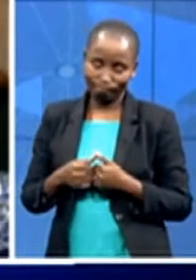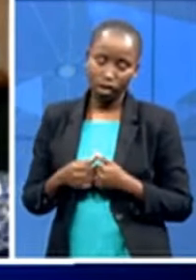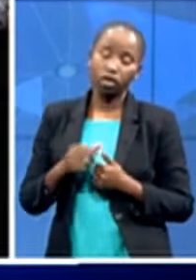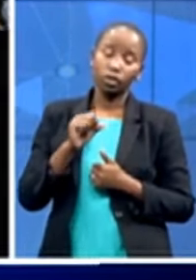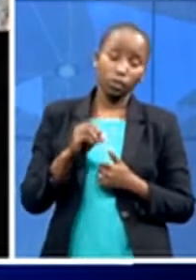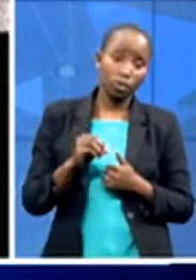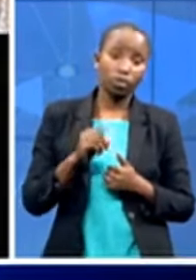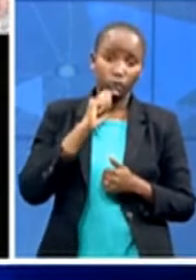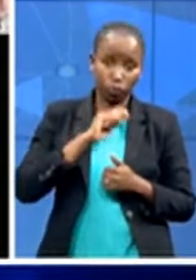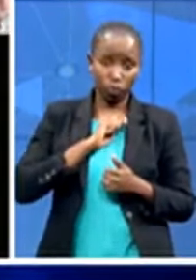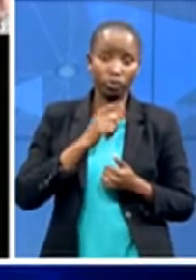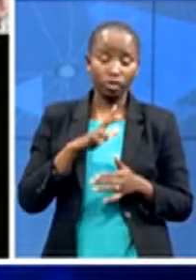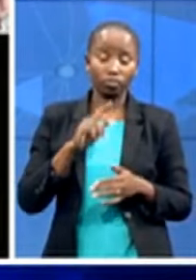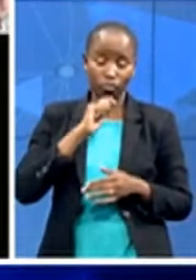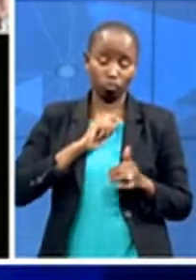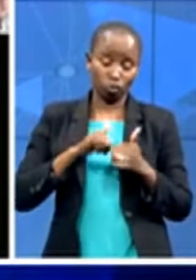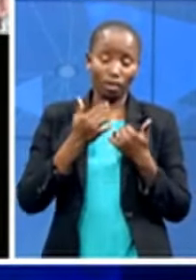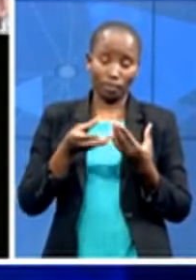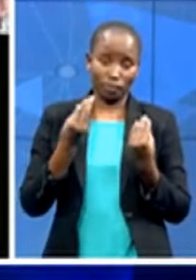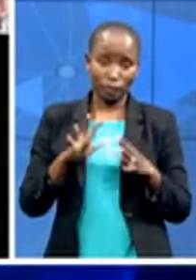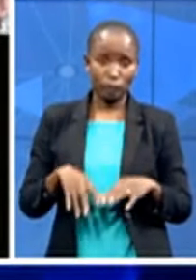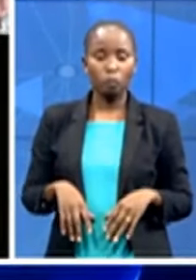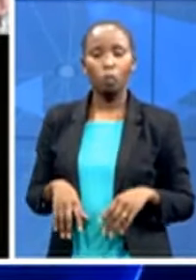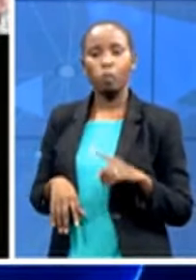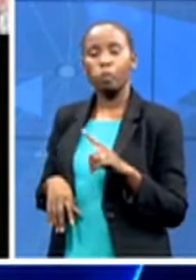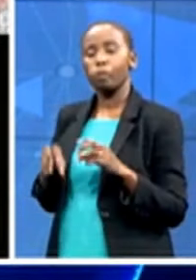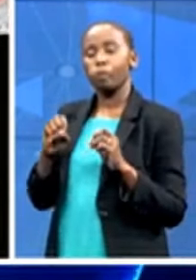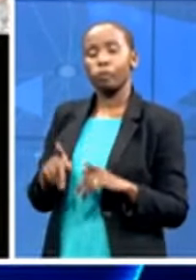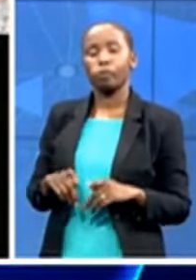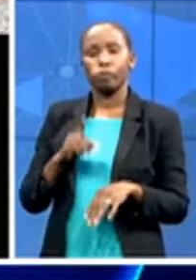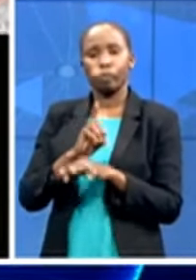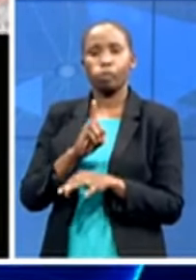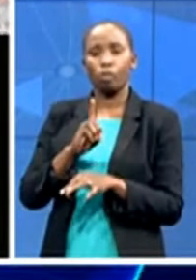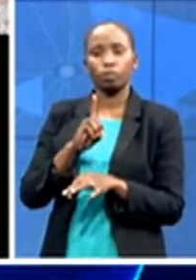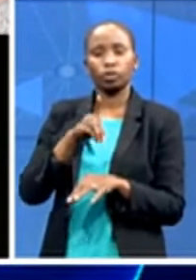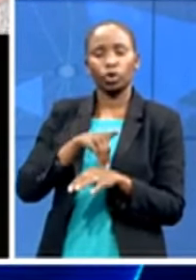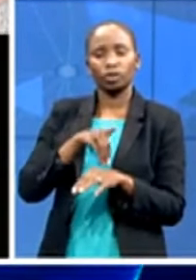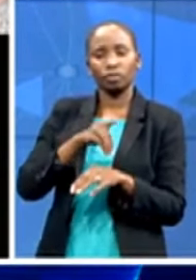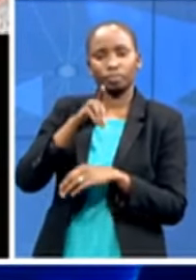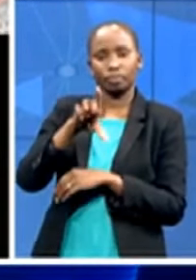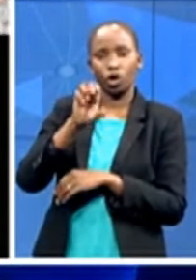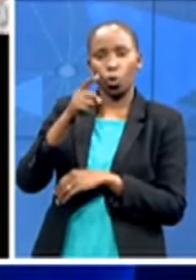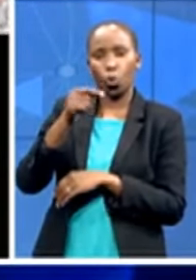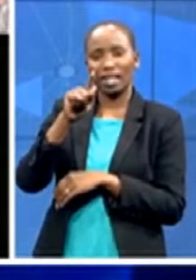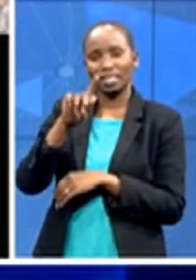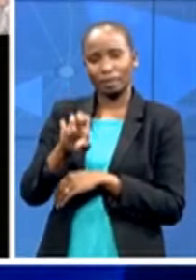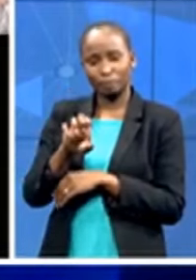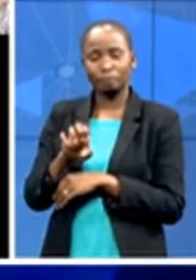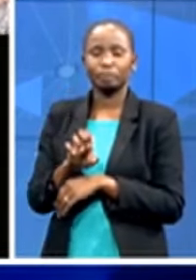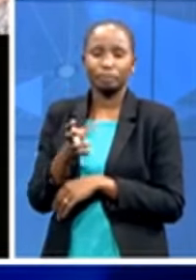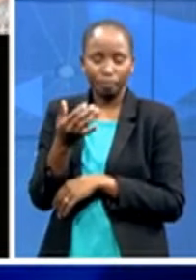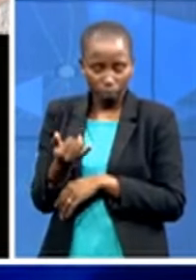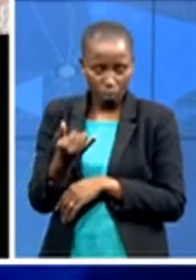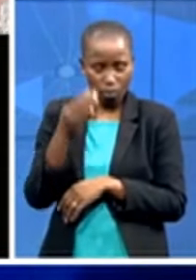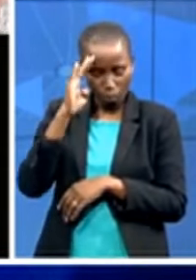here as we conclude our conversation and just talk about i know it's a big deal for the country uh to